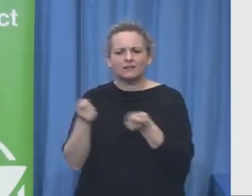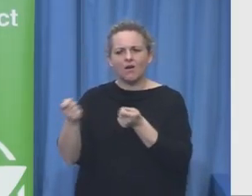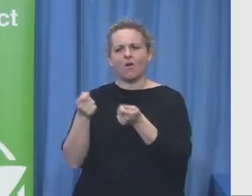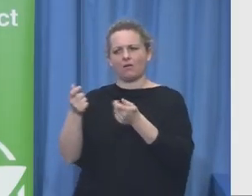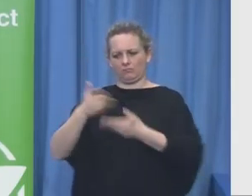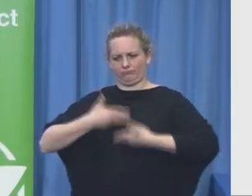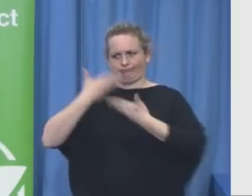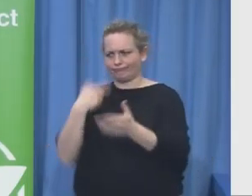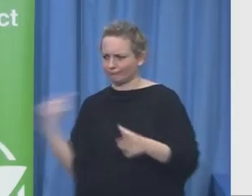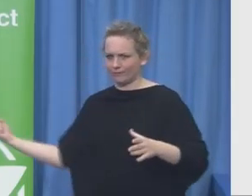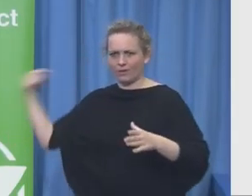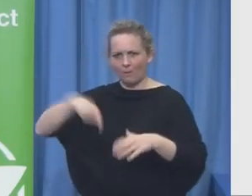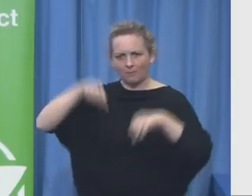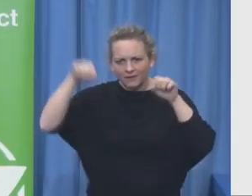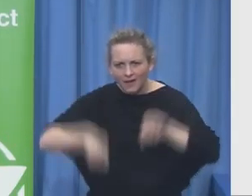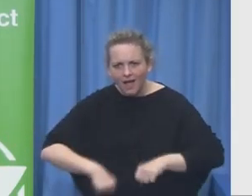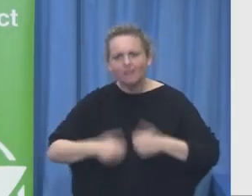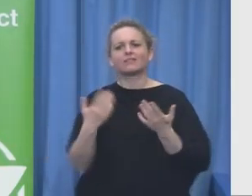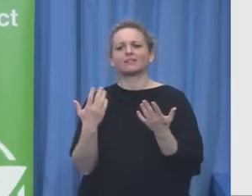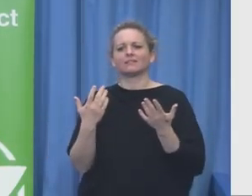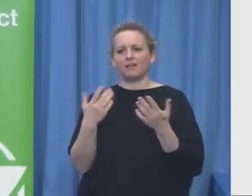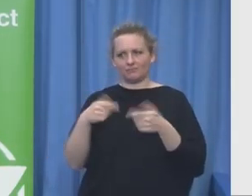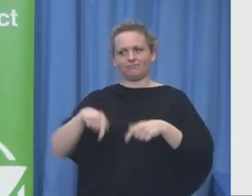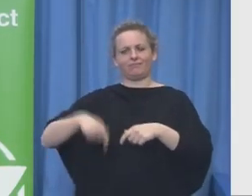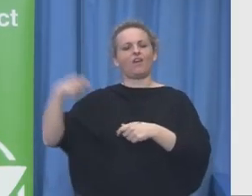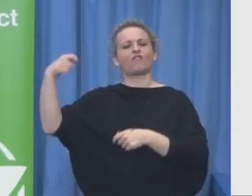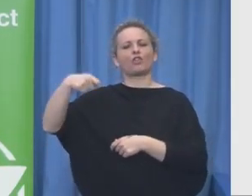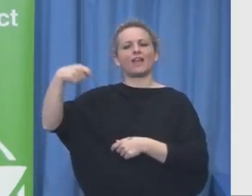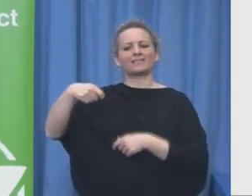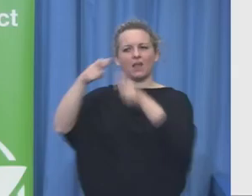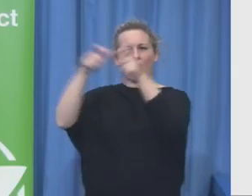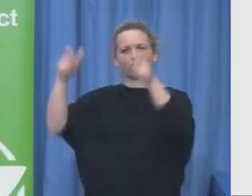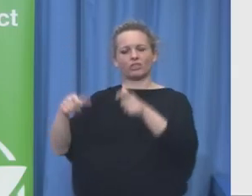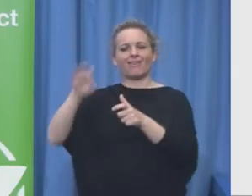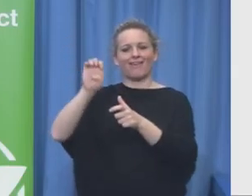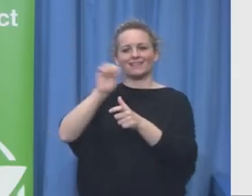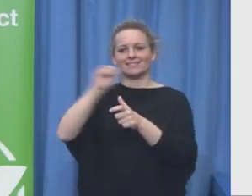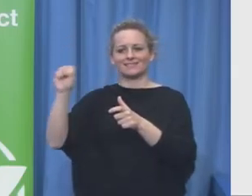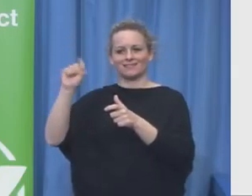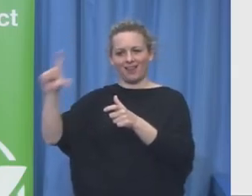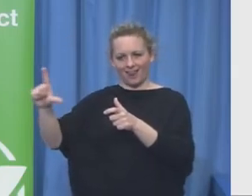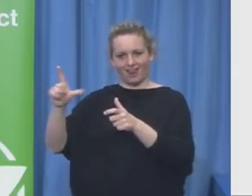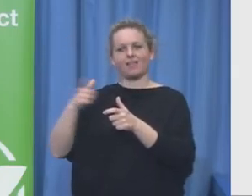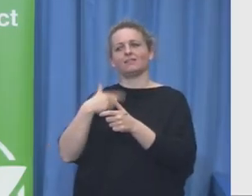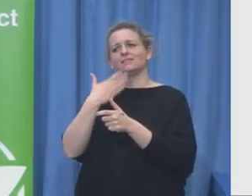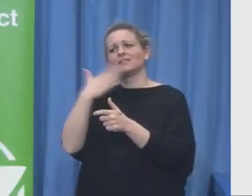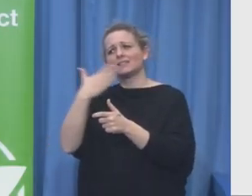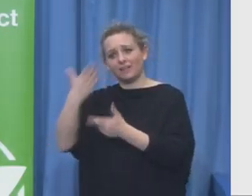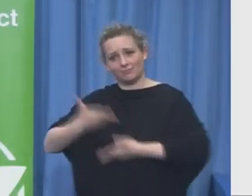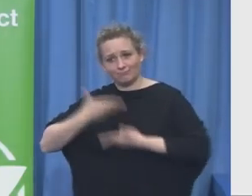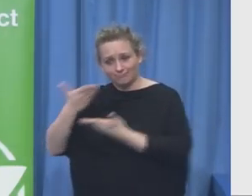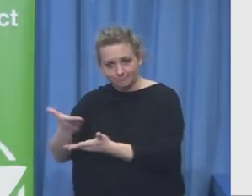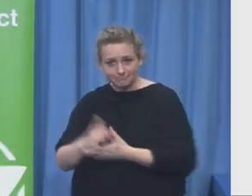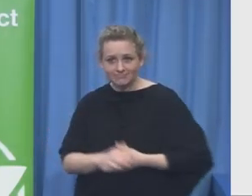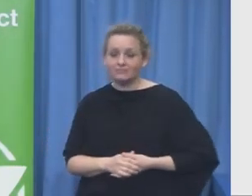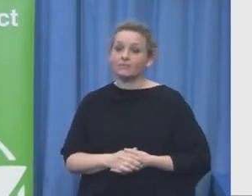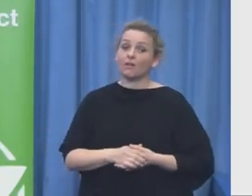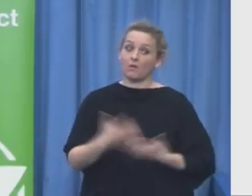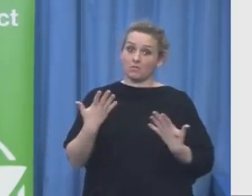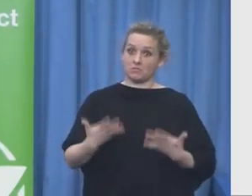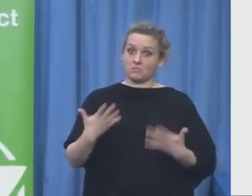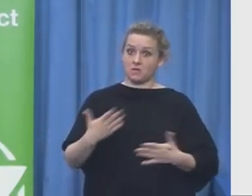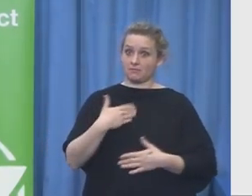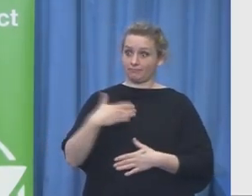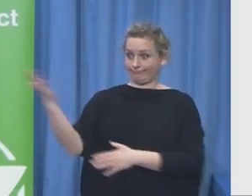the Ruderman Family Foundation and Galia Granot my wonderful program officer and to tell you that my presentation was done by